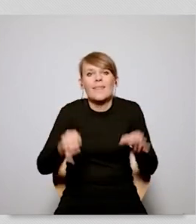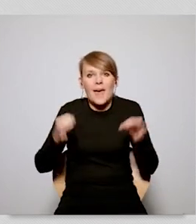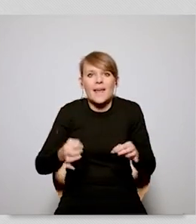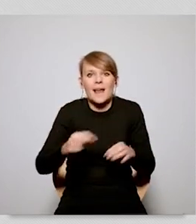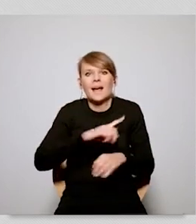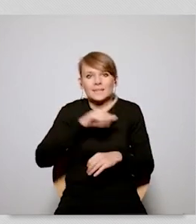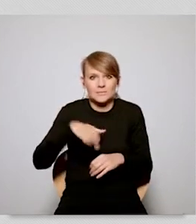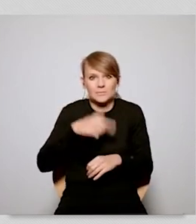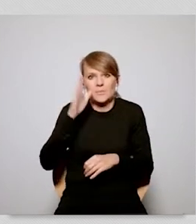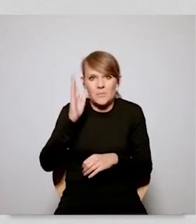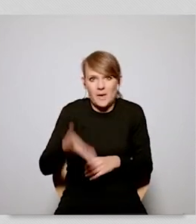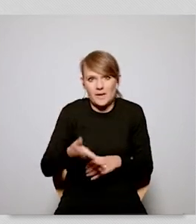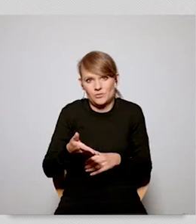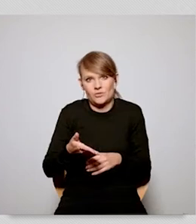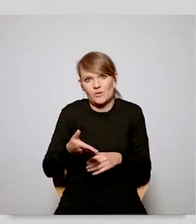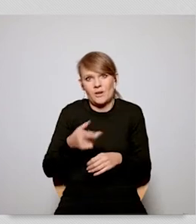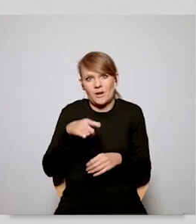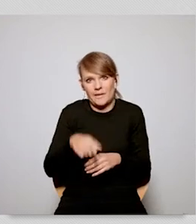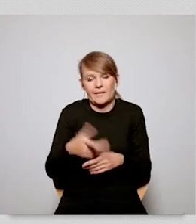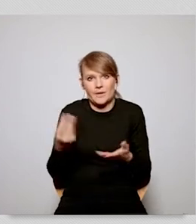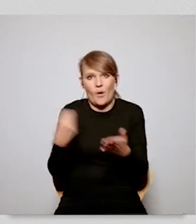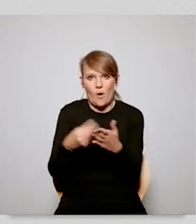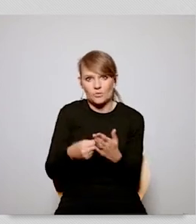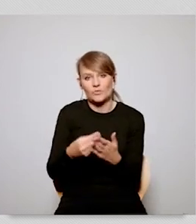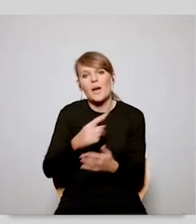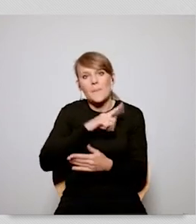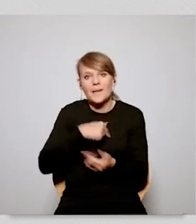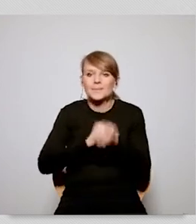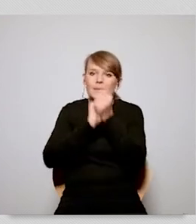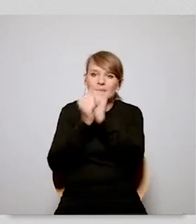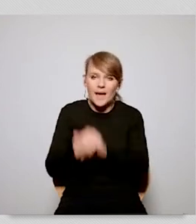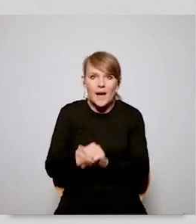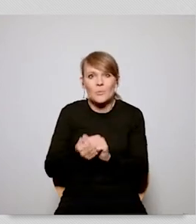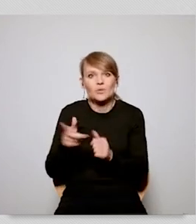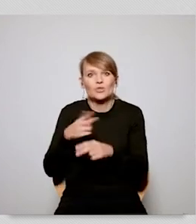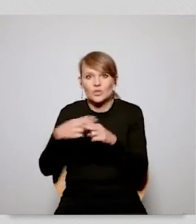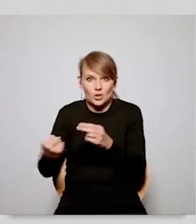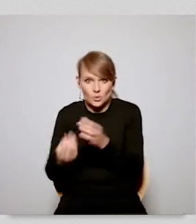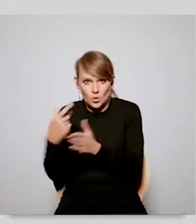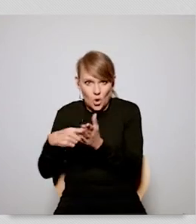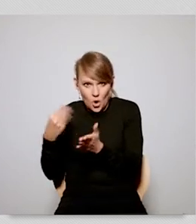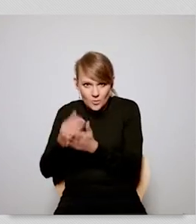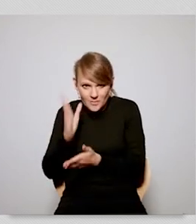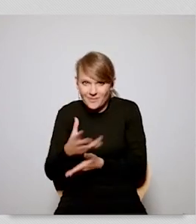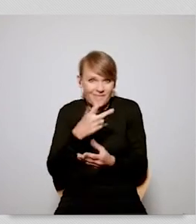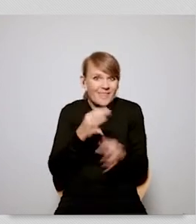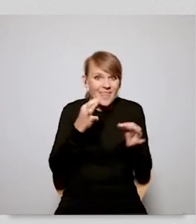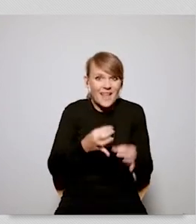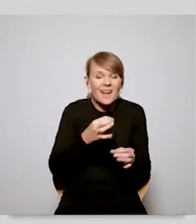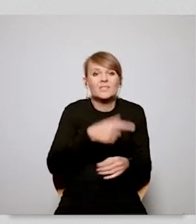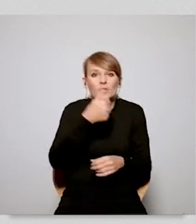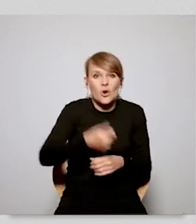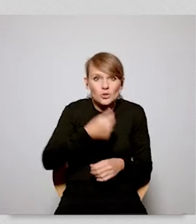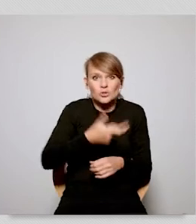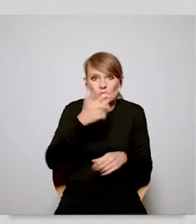days but we are all already paying these costs 140 million this